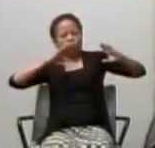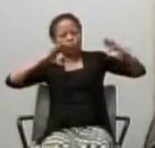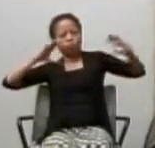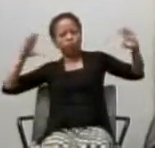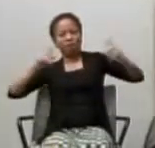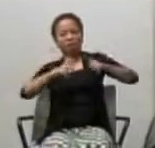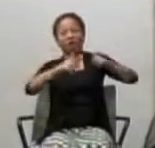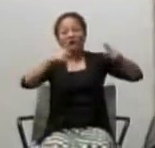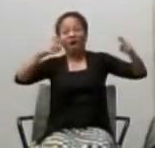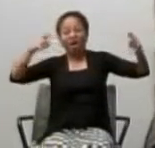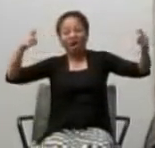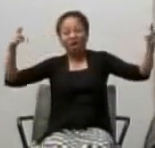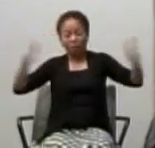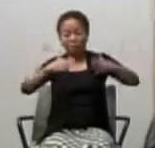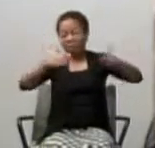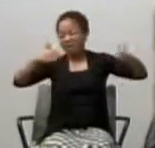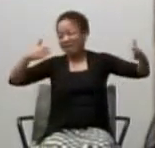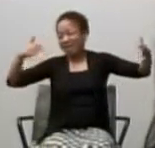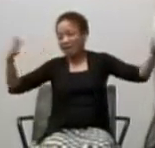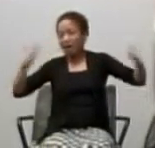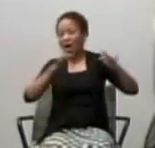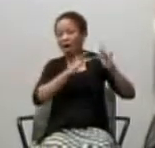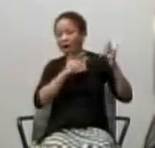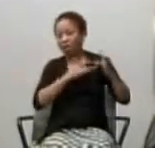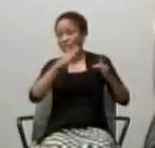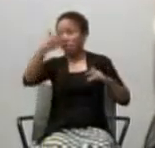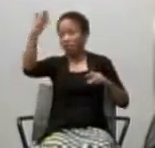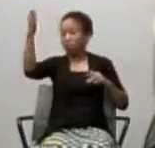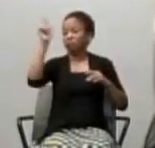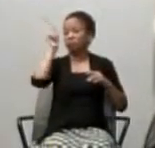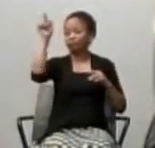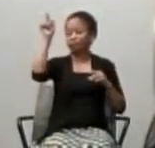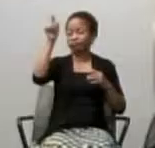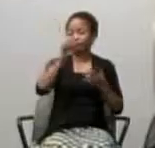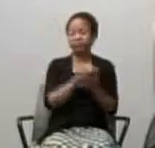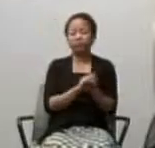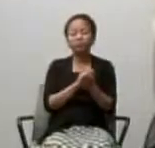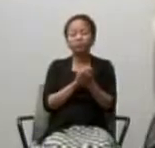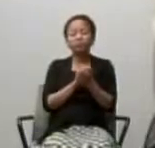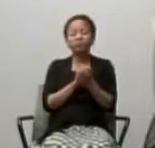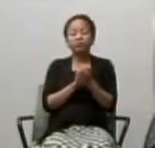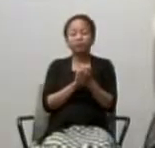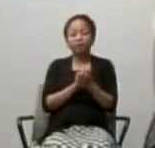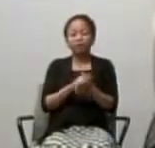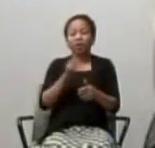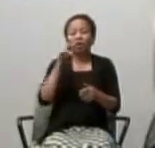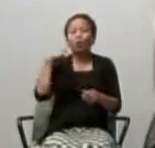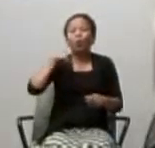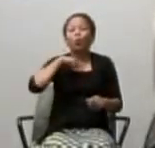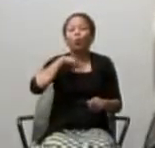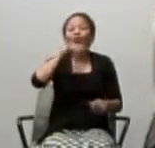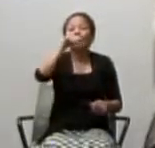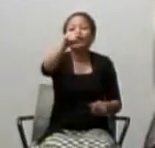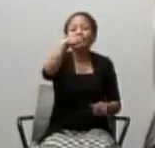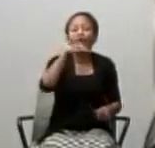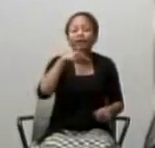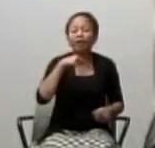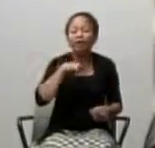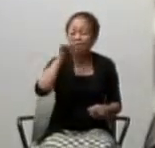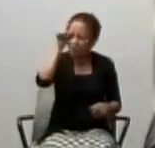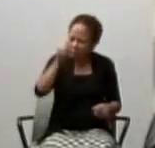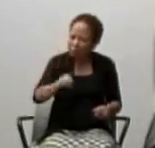ascension is there to remind us and beckon us to become better, to live